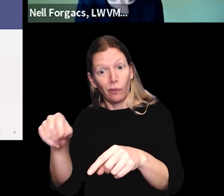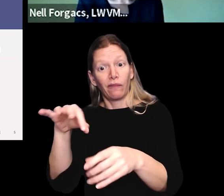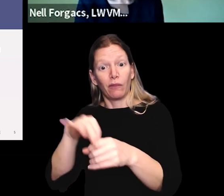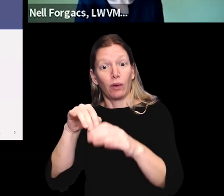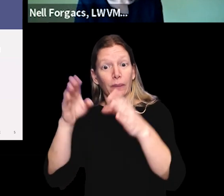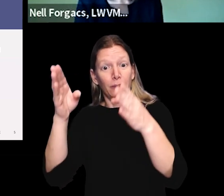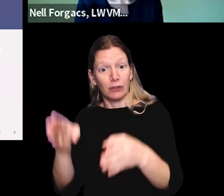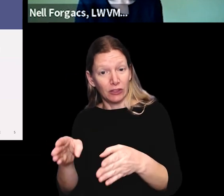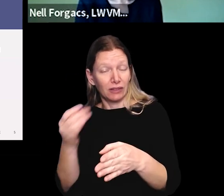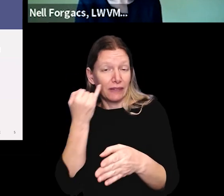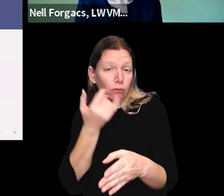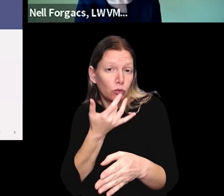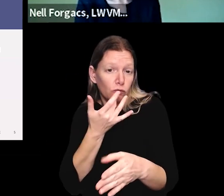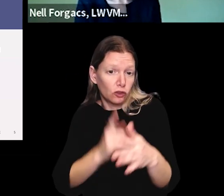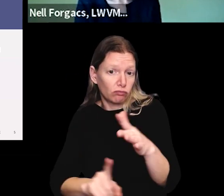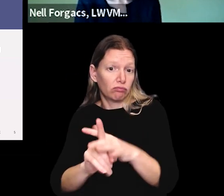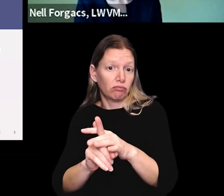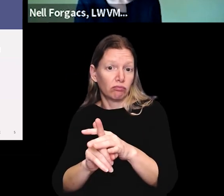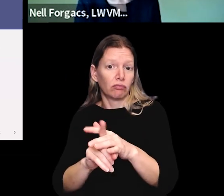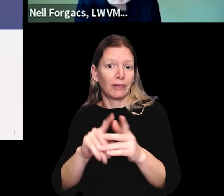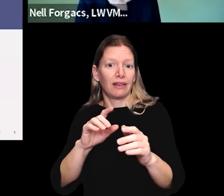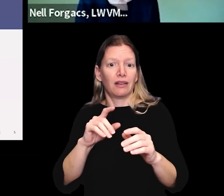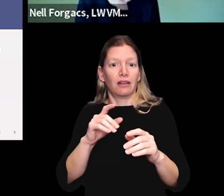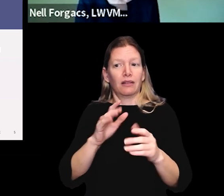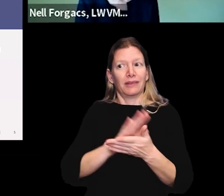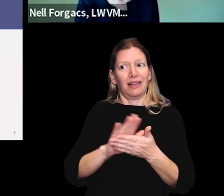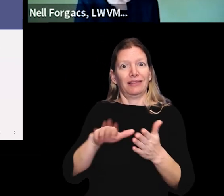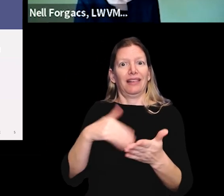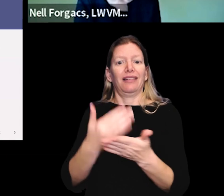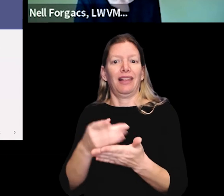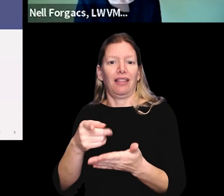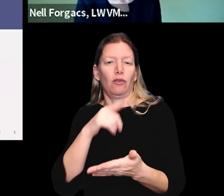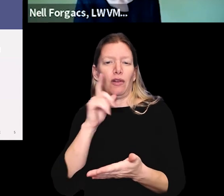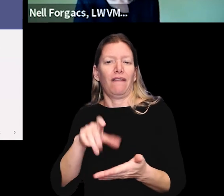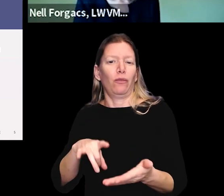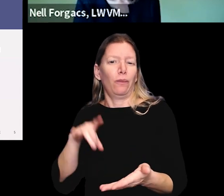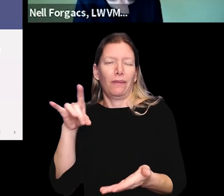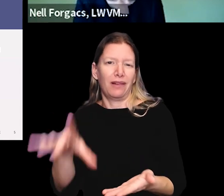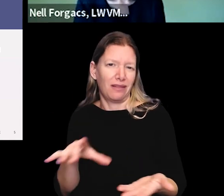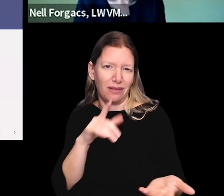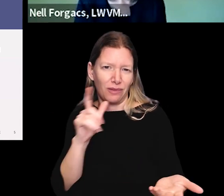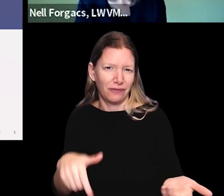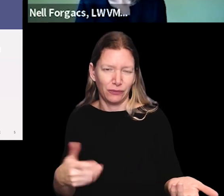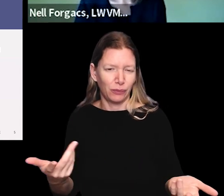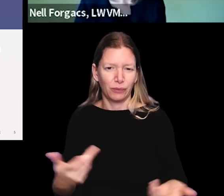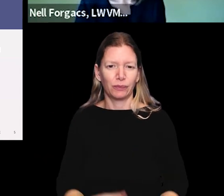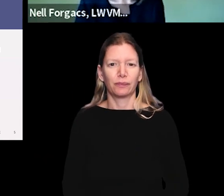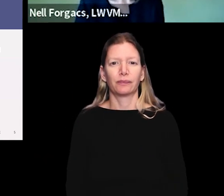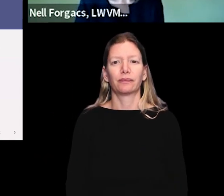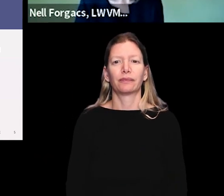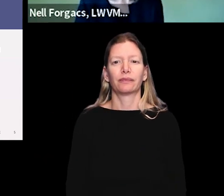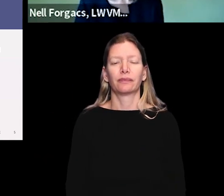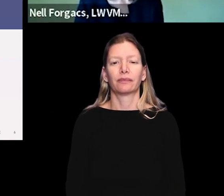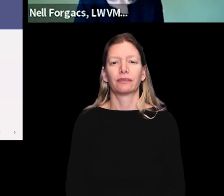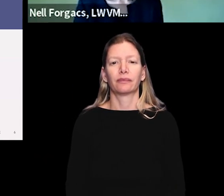able to go and vote in person if that's how they wish to vote and to get there without having to pay to get to the polls.